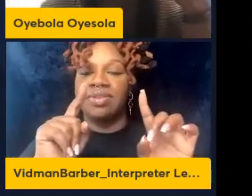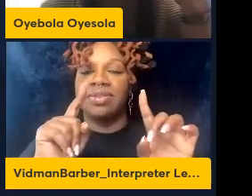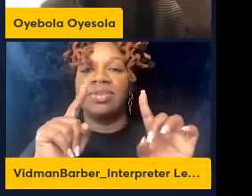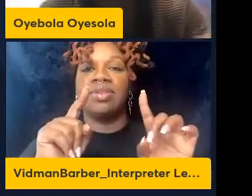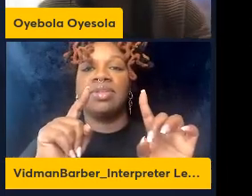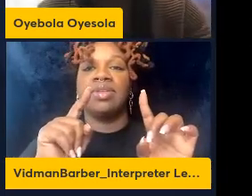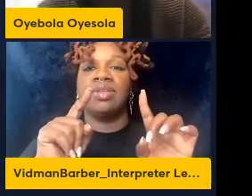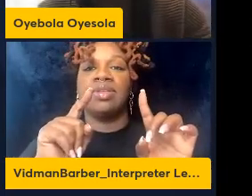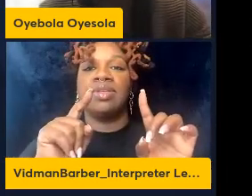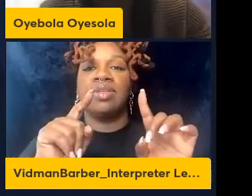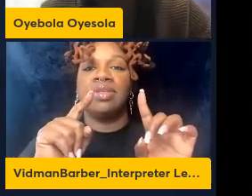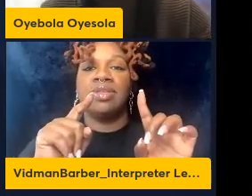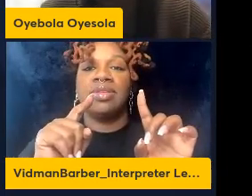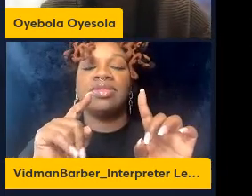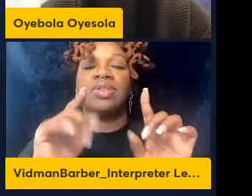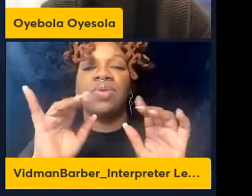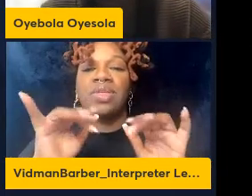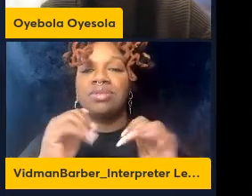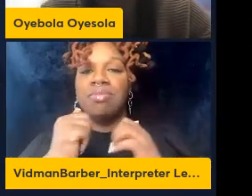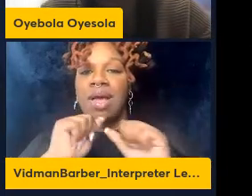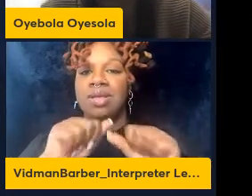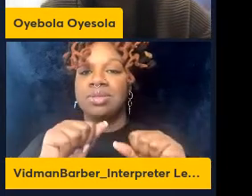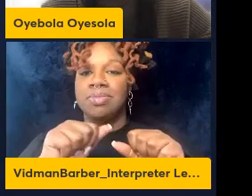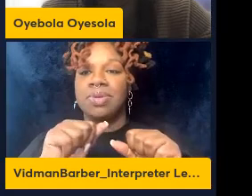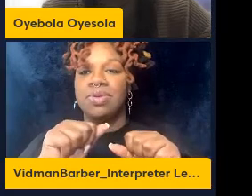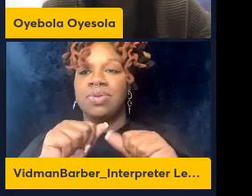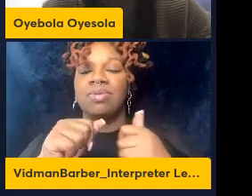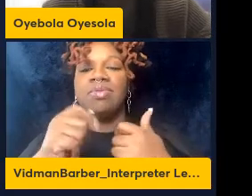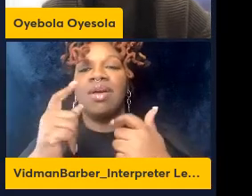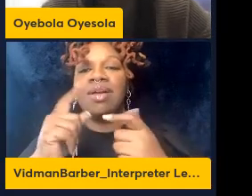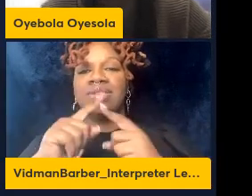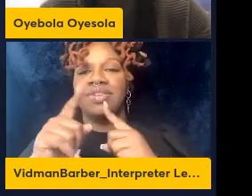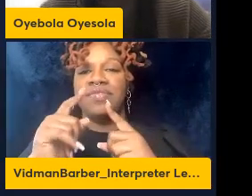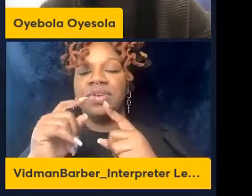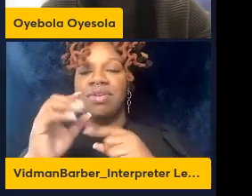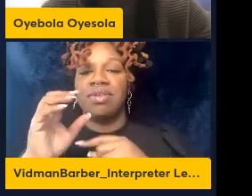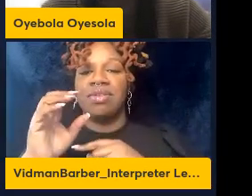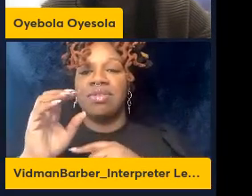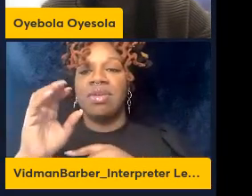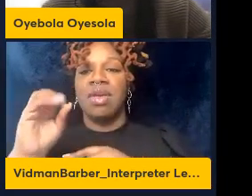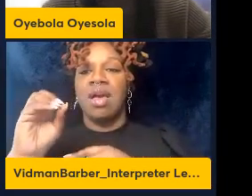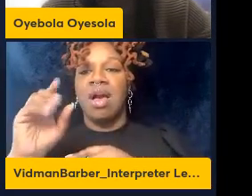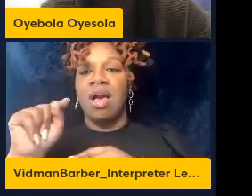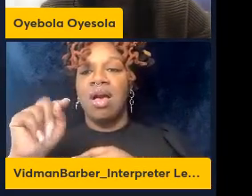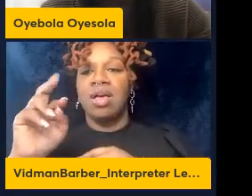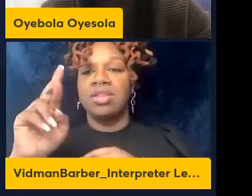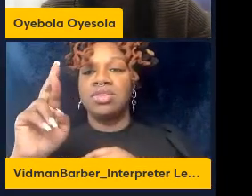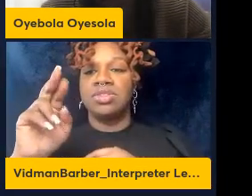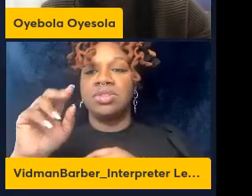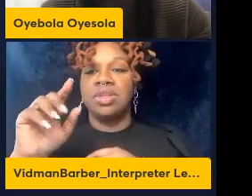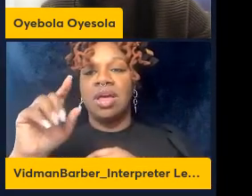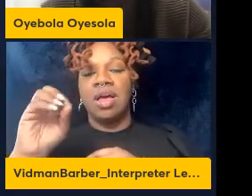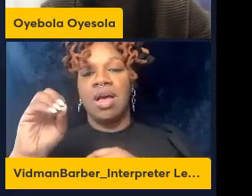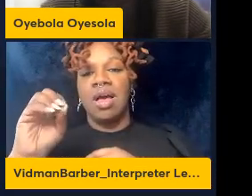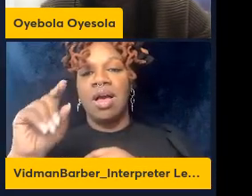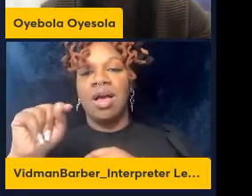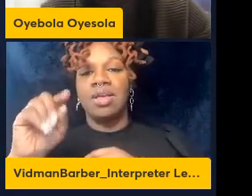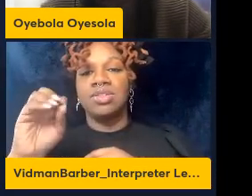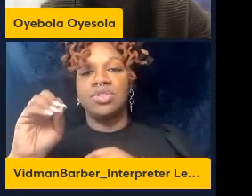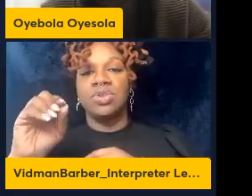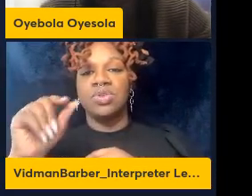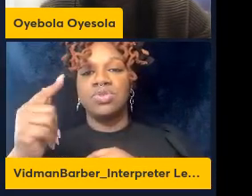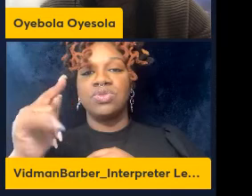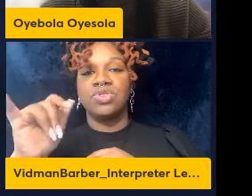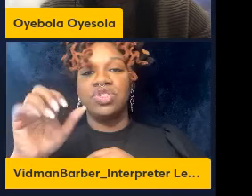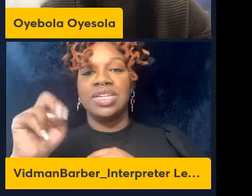an host genetic factor driving this difference so using the same model that we developed we could